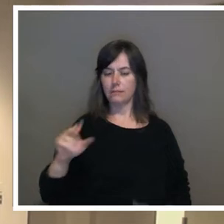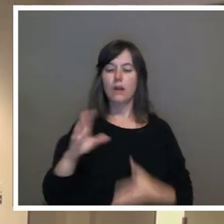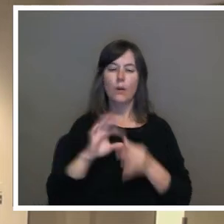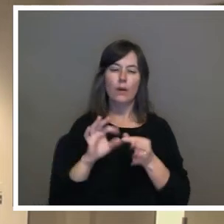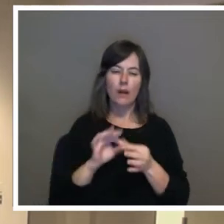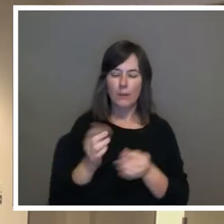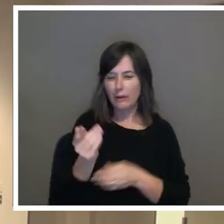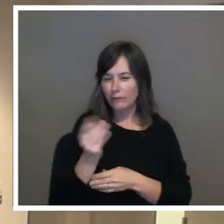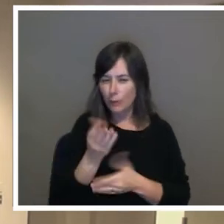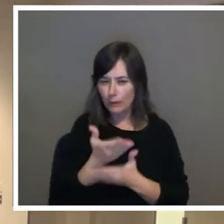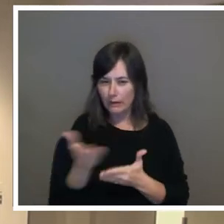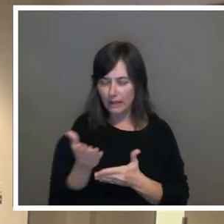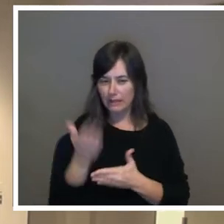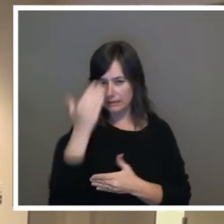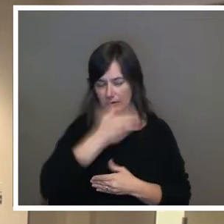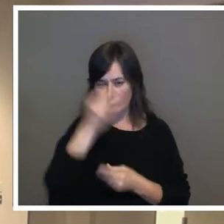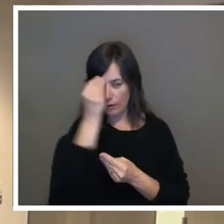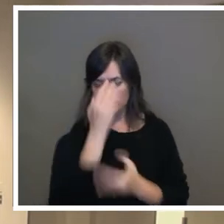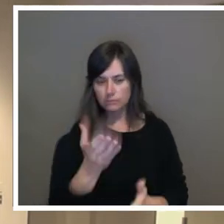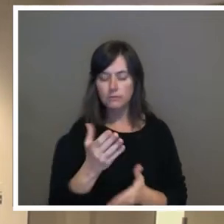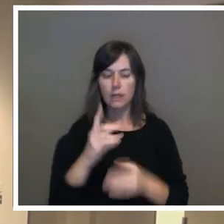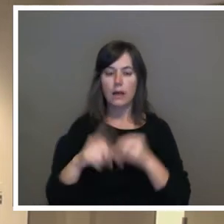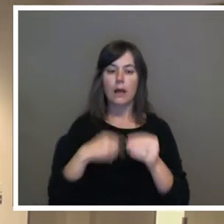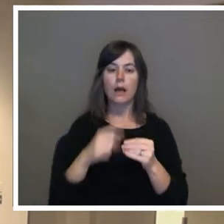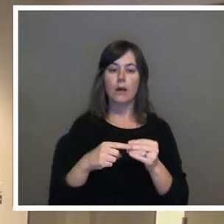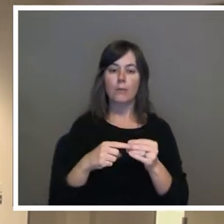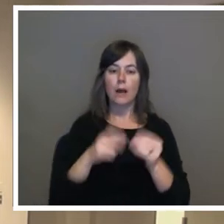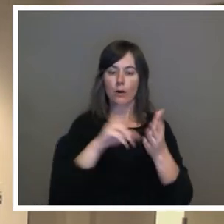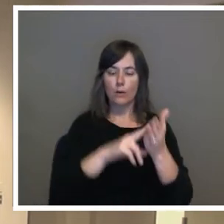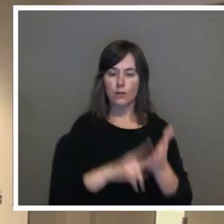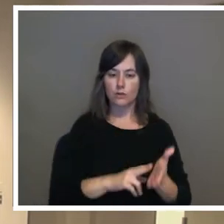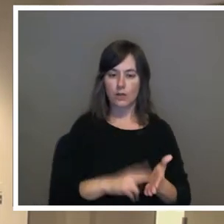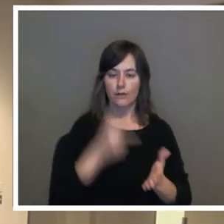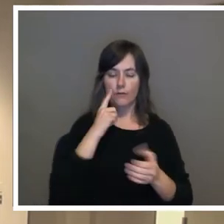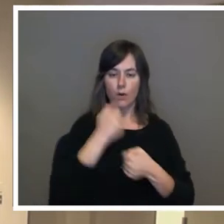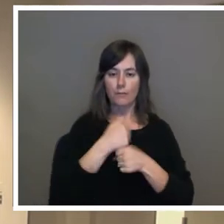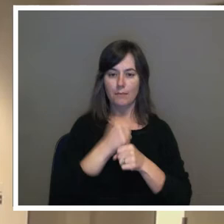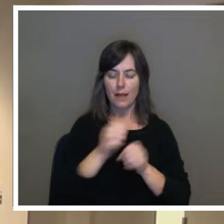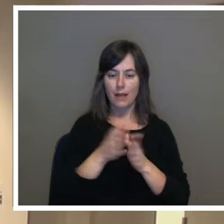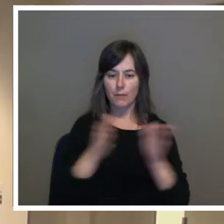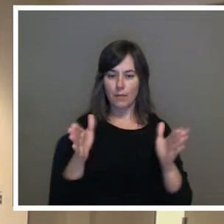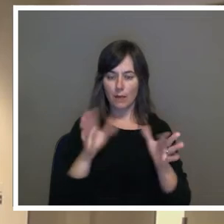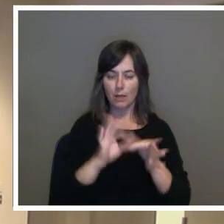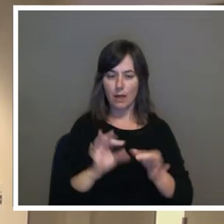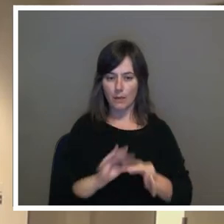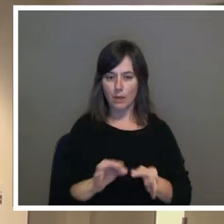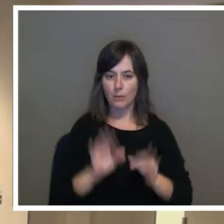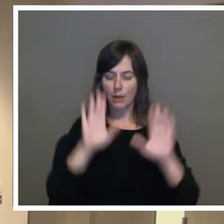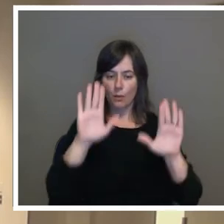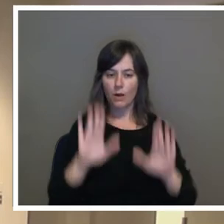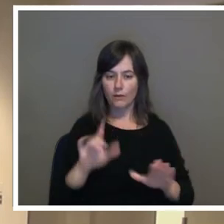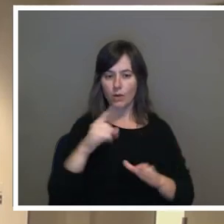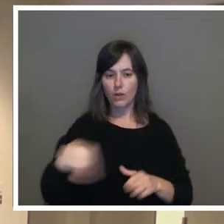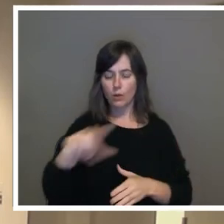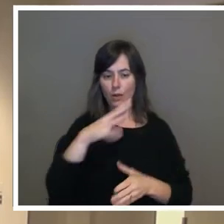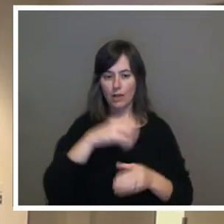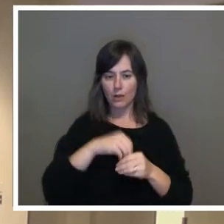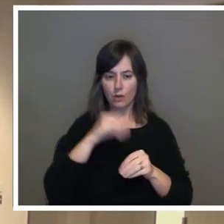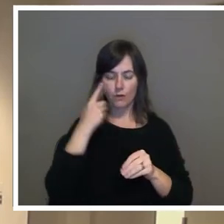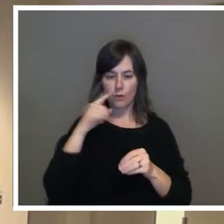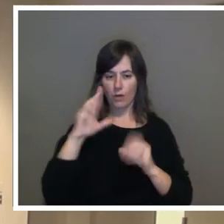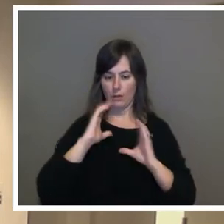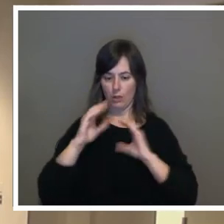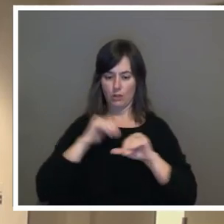quickly up front about the registering to make a public comment. would have been great for you to include that in the communication you sent out about the rate